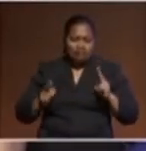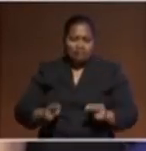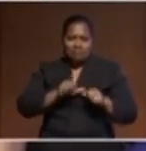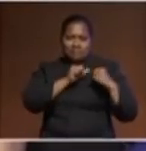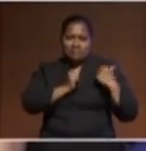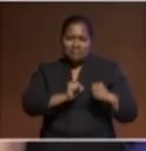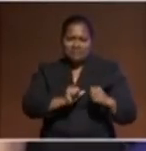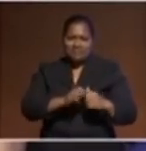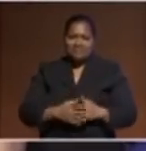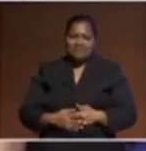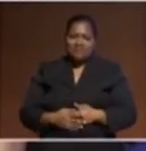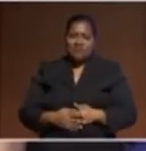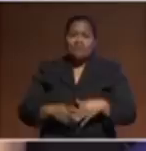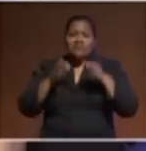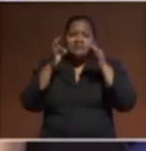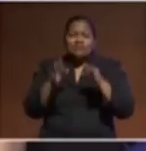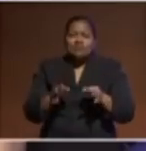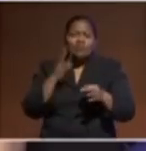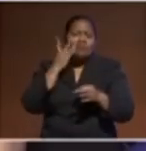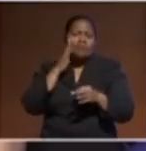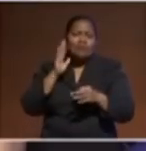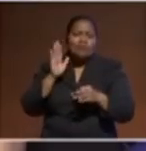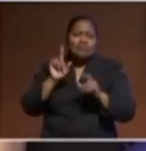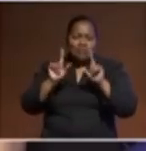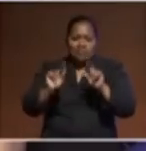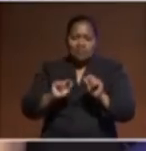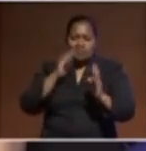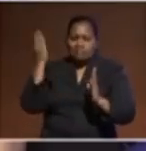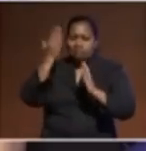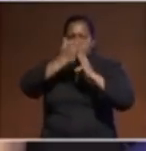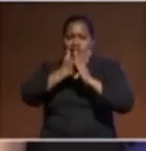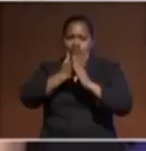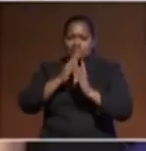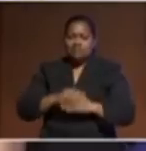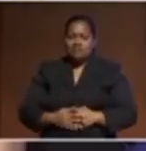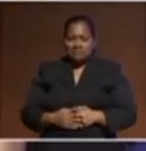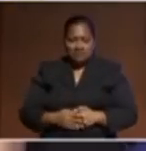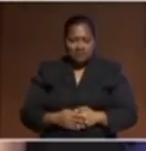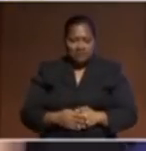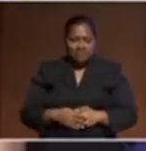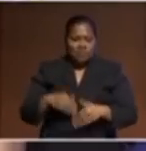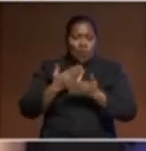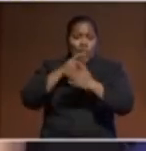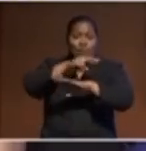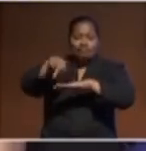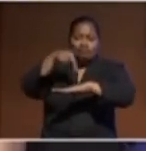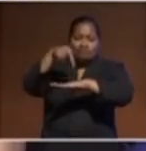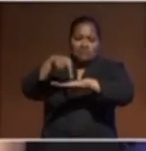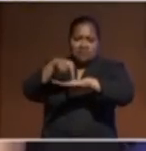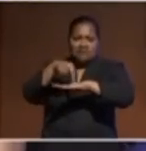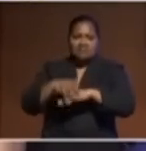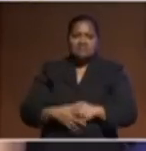decision that you made around closing borders and your recognition of the implications that that would have on this region. I